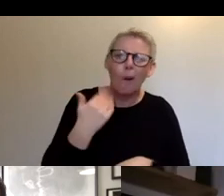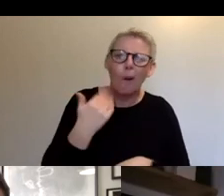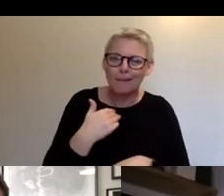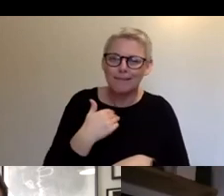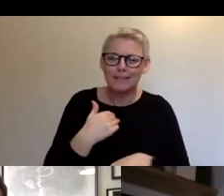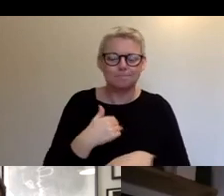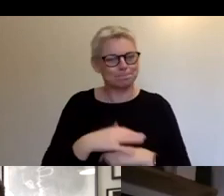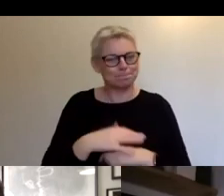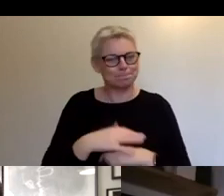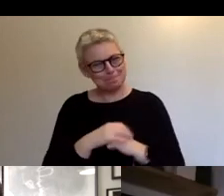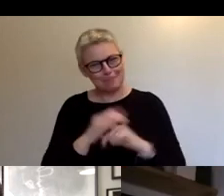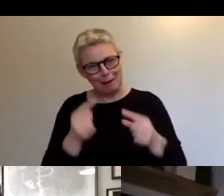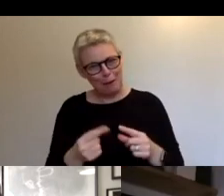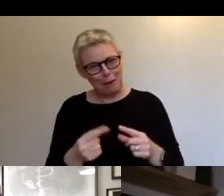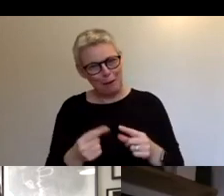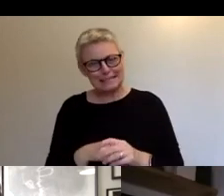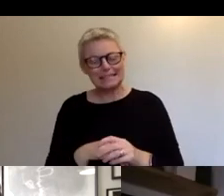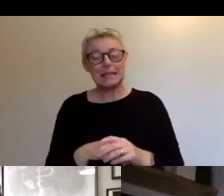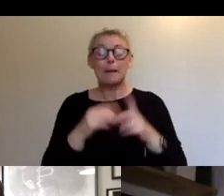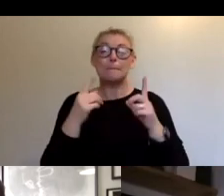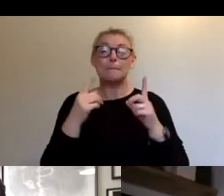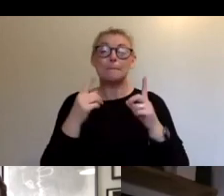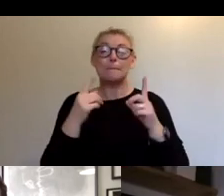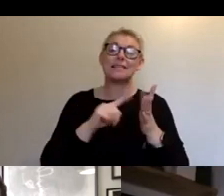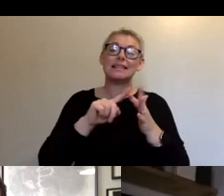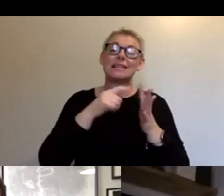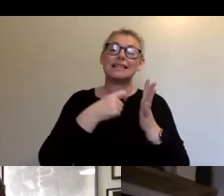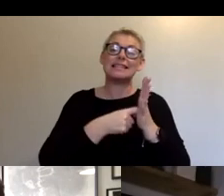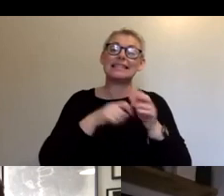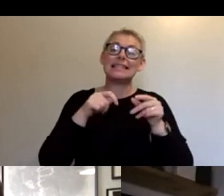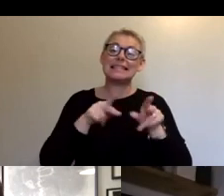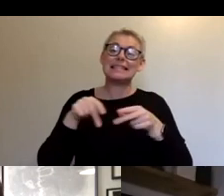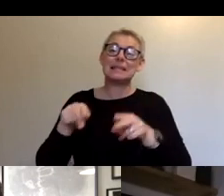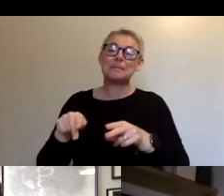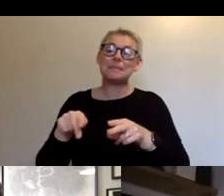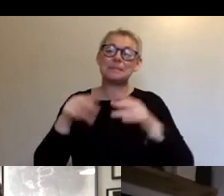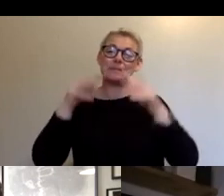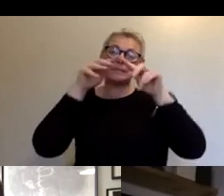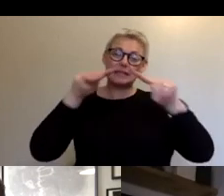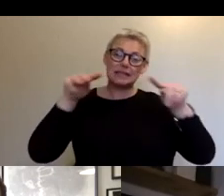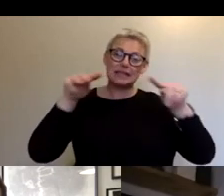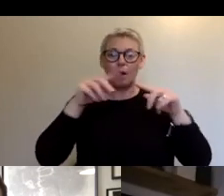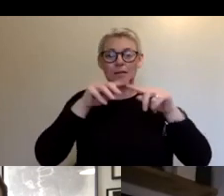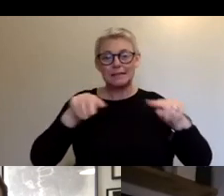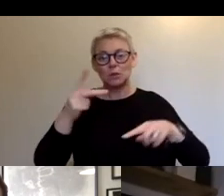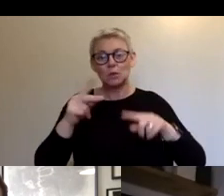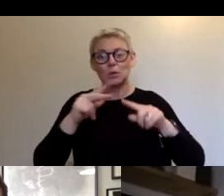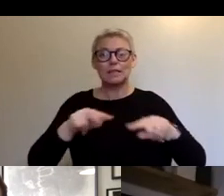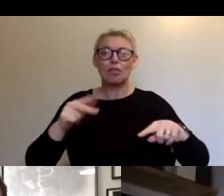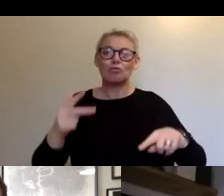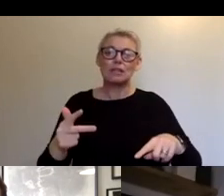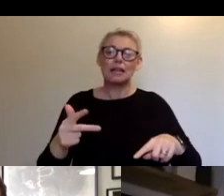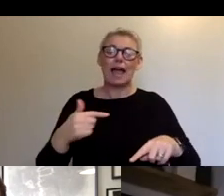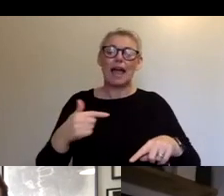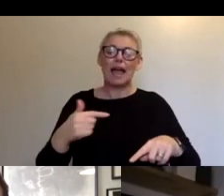because of the tier system, our sort of first proper, um, experiment with hybrid, um,